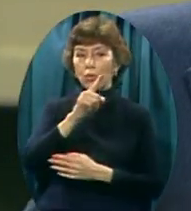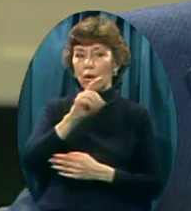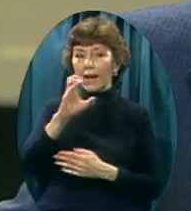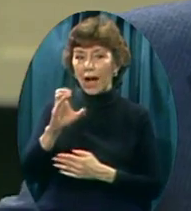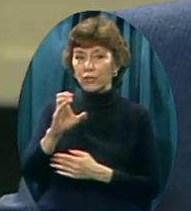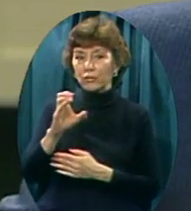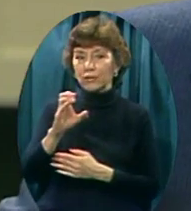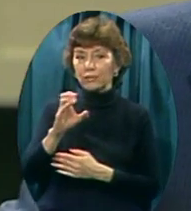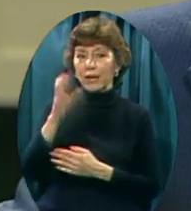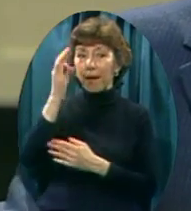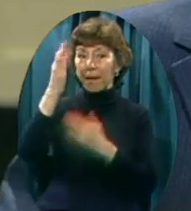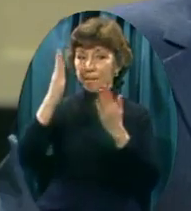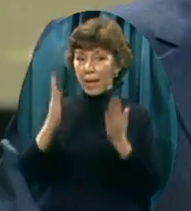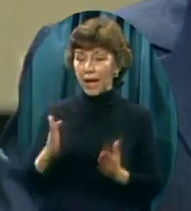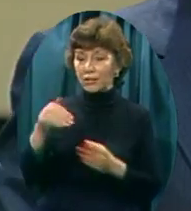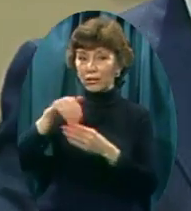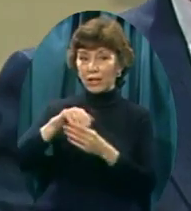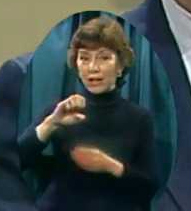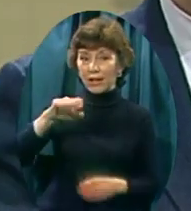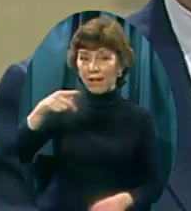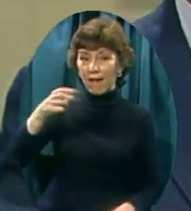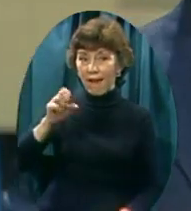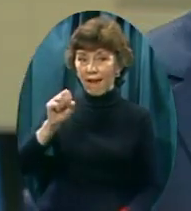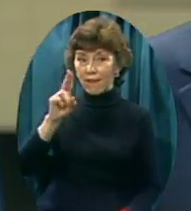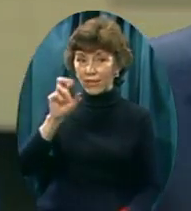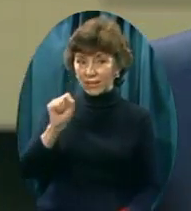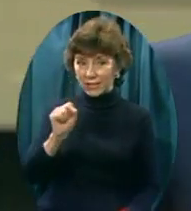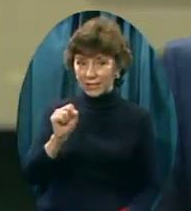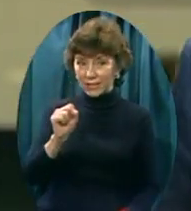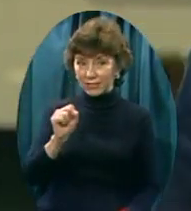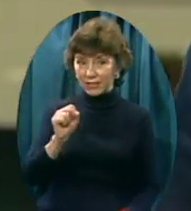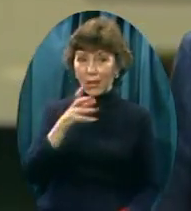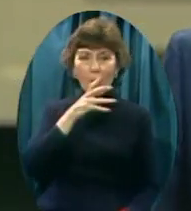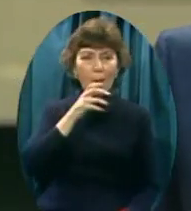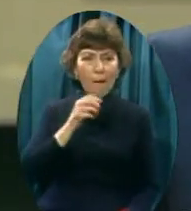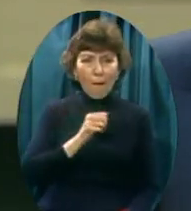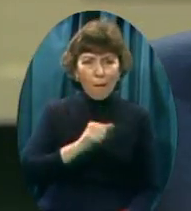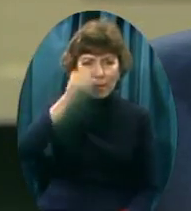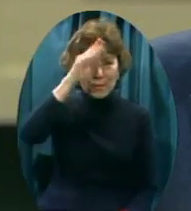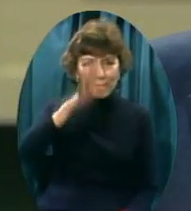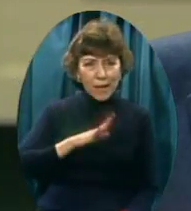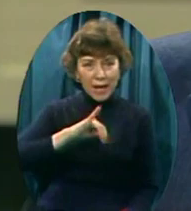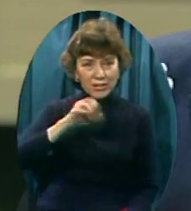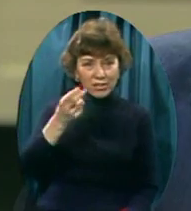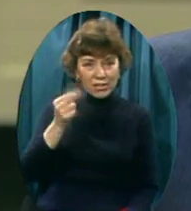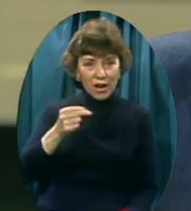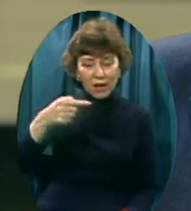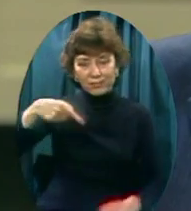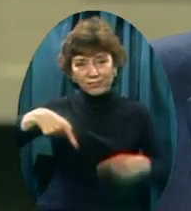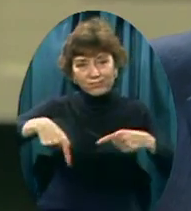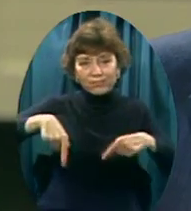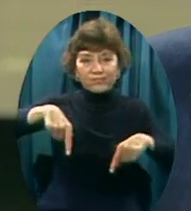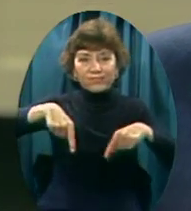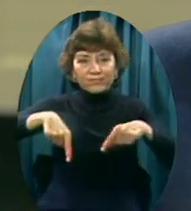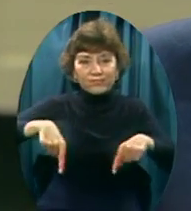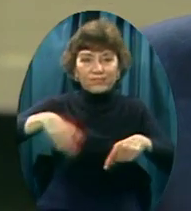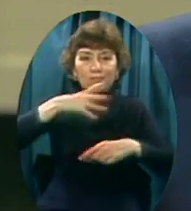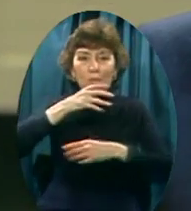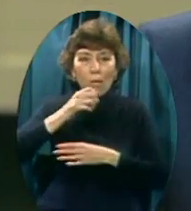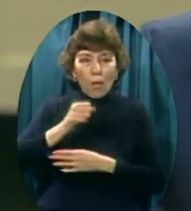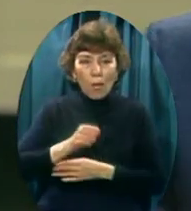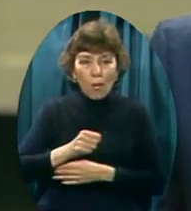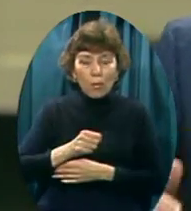Due to his feebleness This old soldier of the cross And follower of Christ As he pastored that church In Ephesus